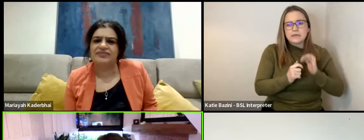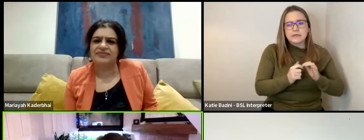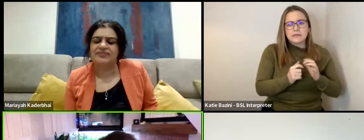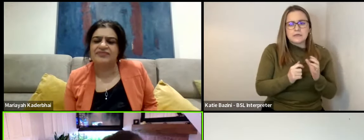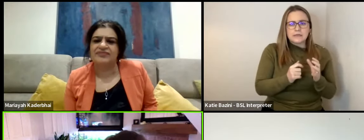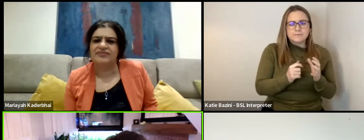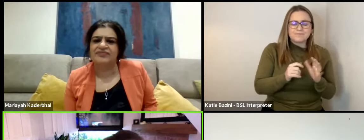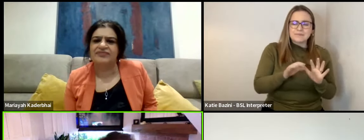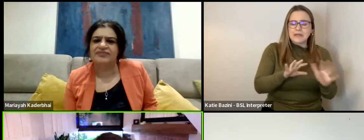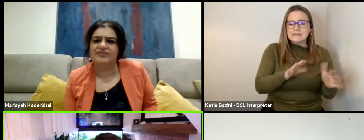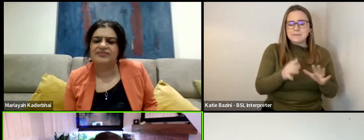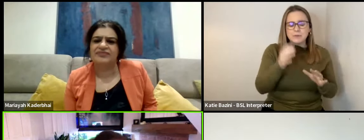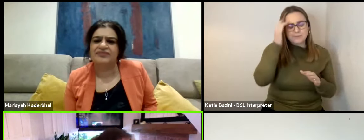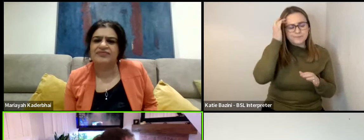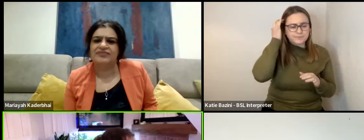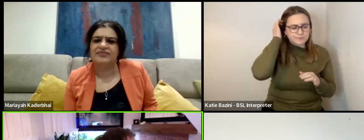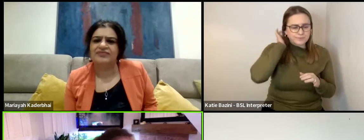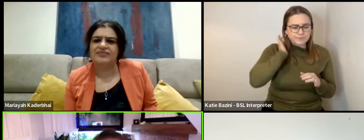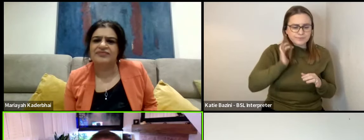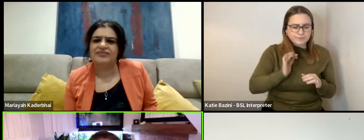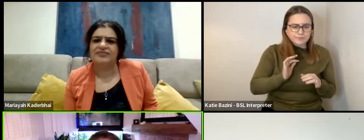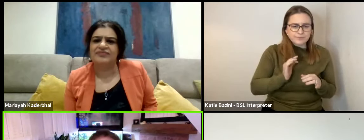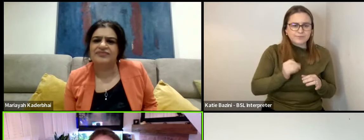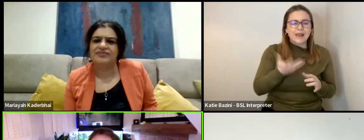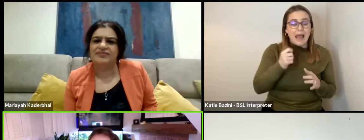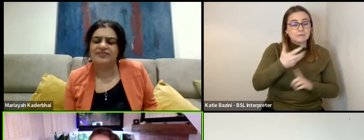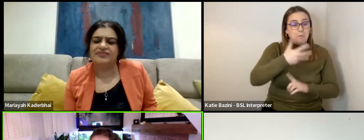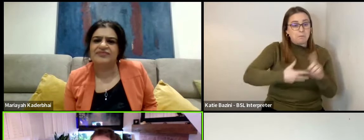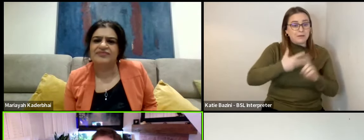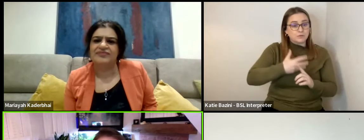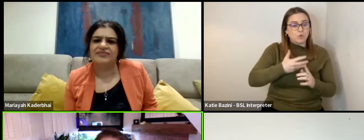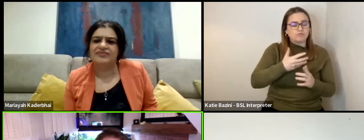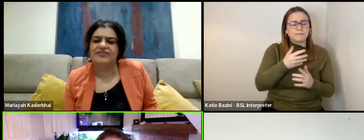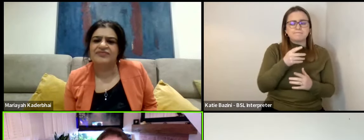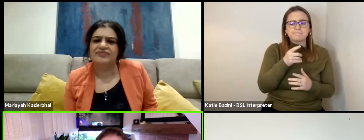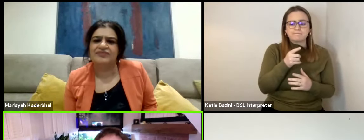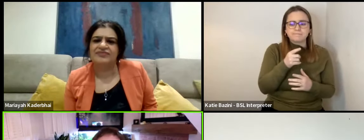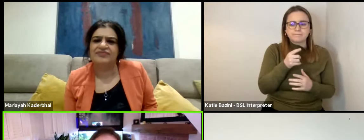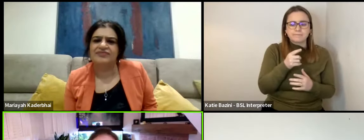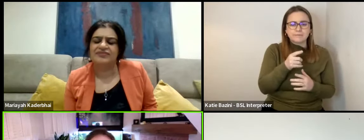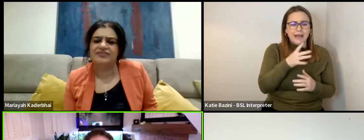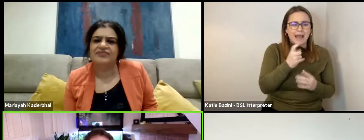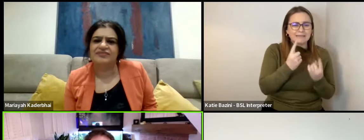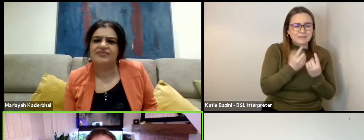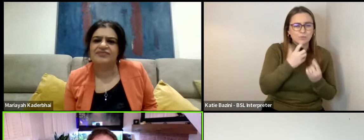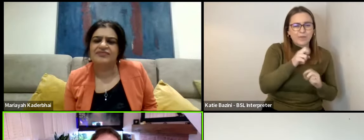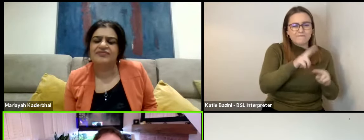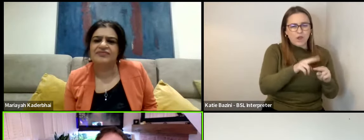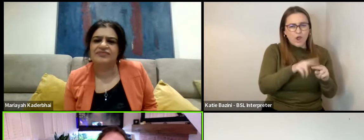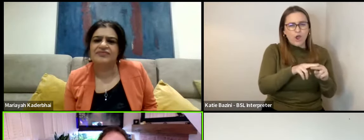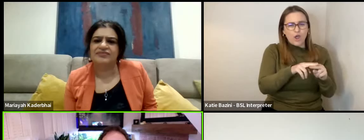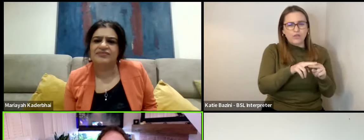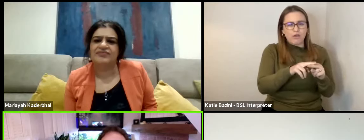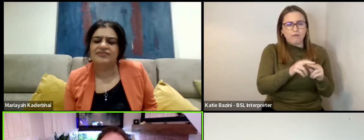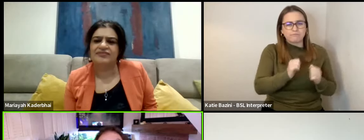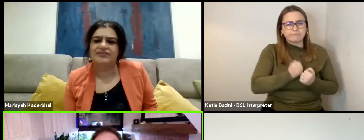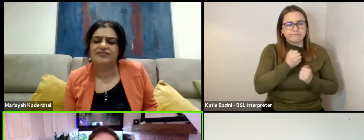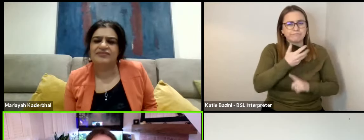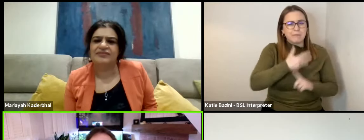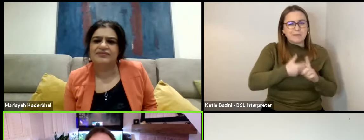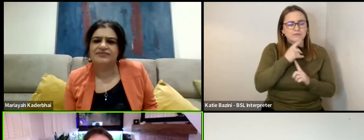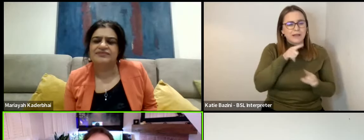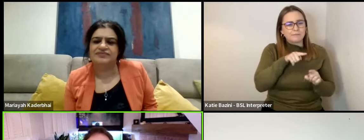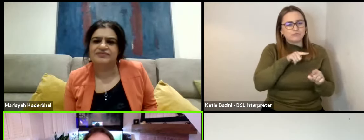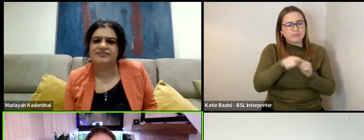I suppose, you see, I had a back story where it was kind of issues with his father and stuff. So it's him